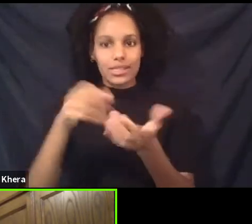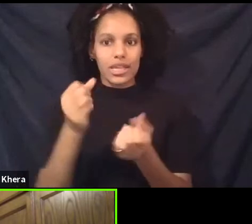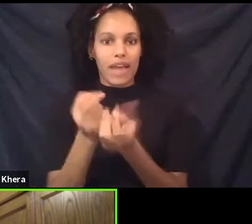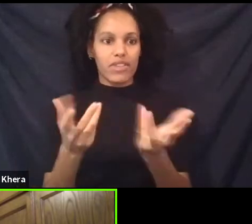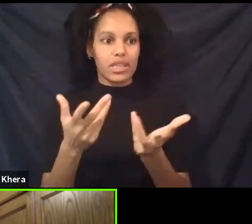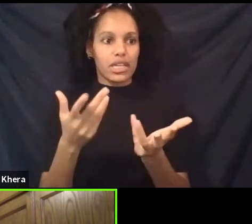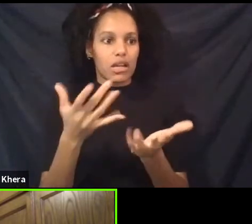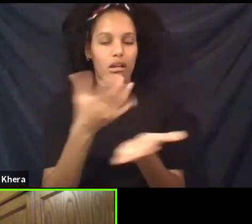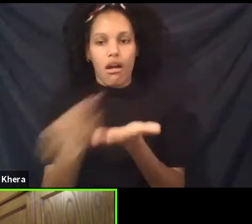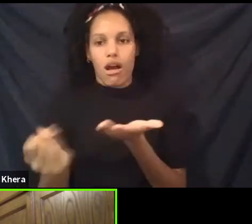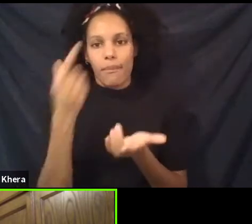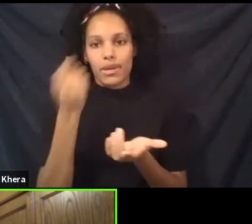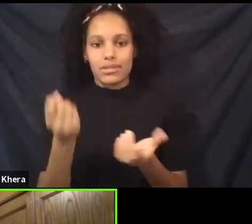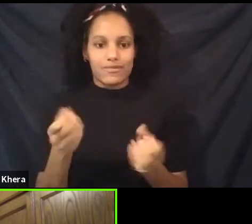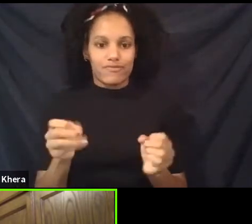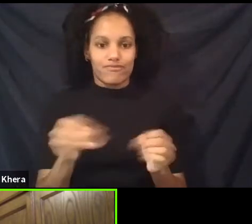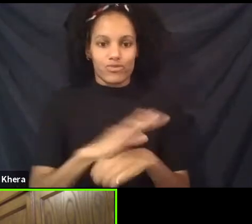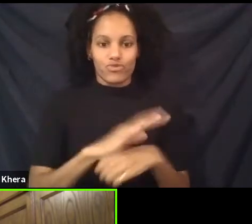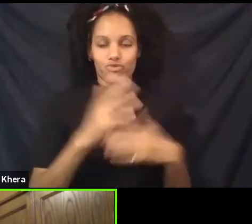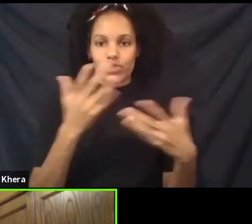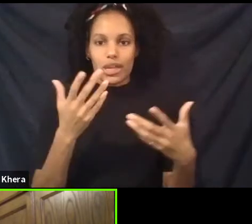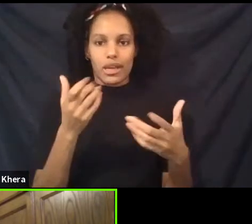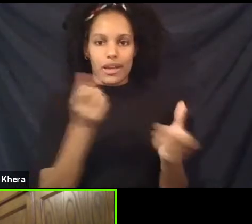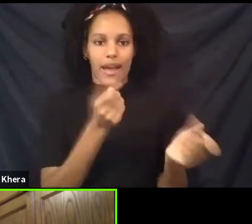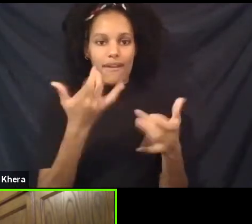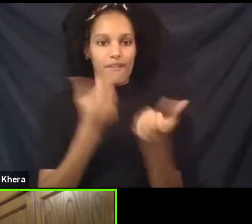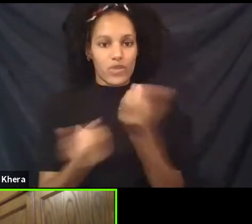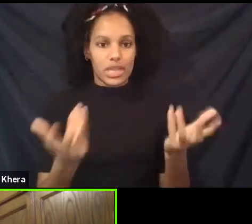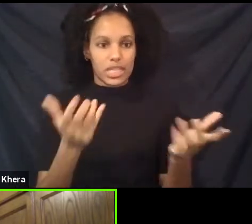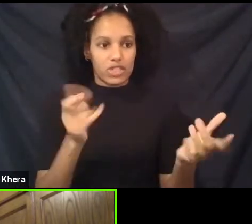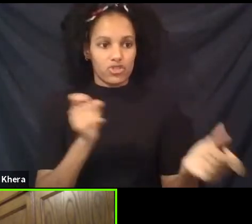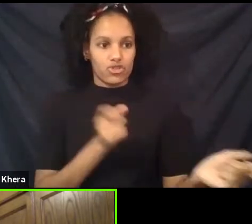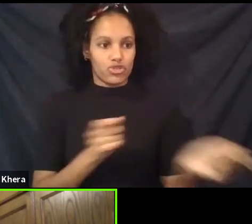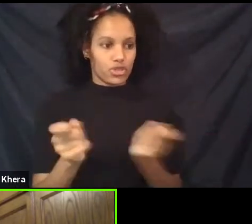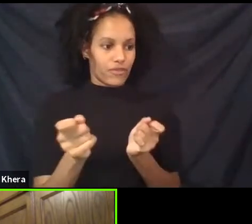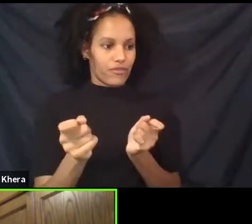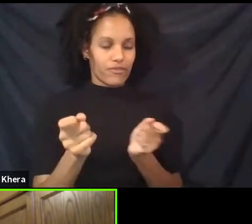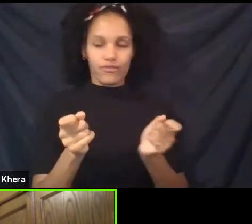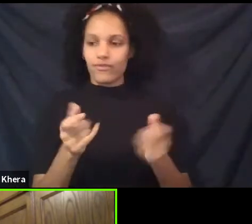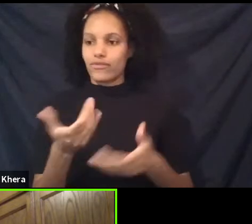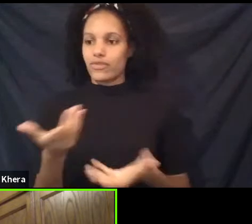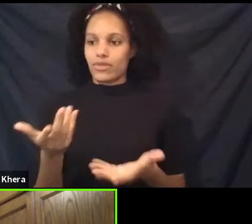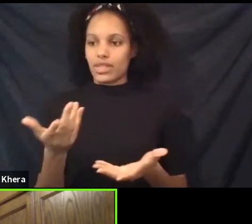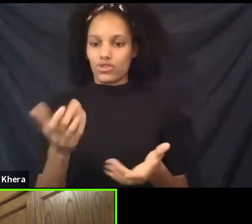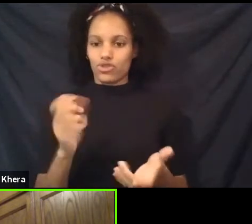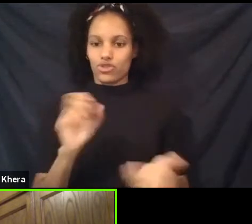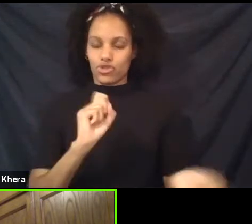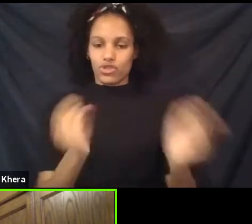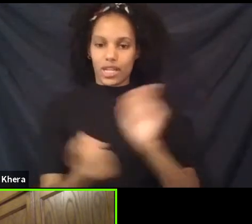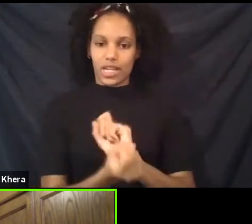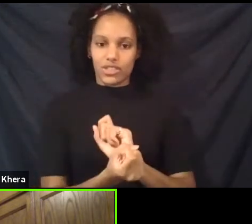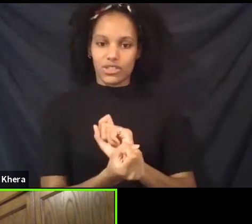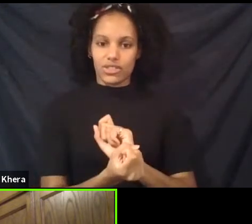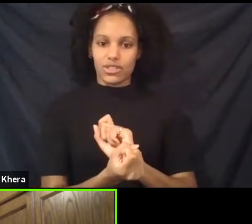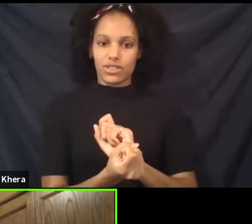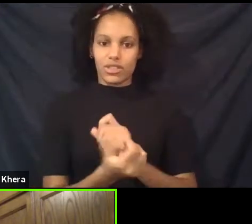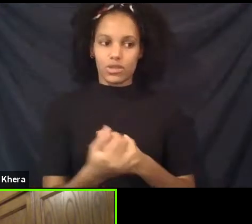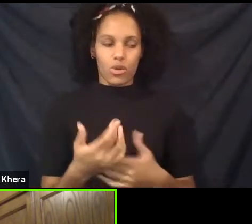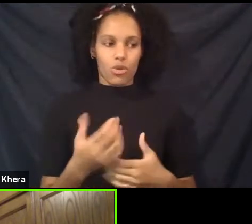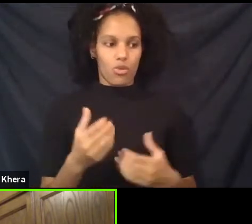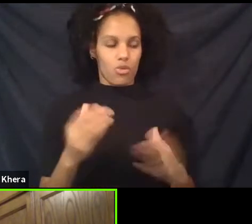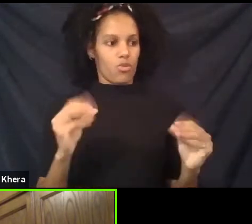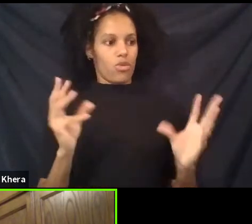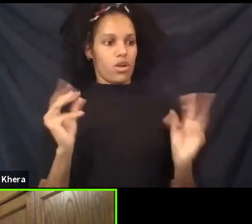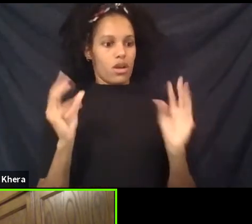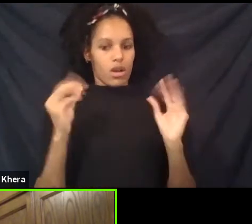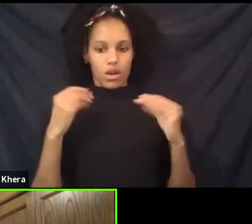Just the rhythm of our lives is shifted. So that really, I was just like, whoa, this is intense. This is